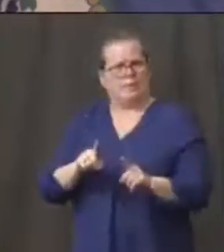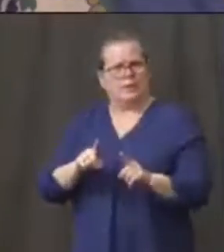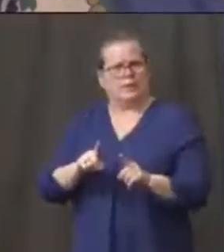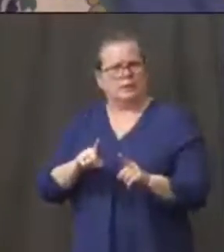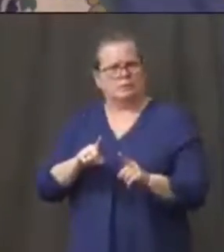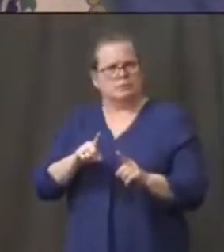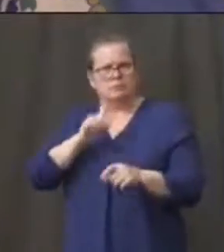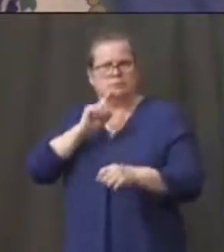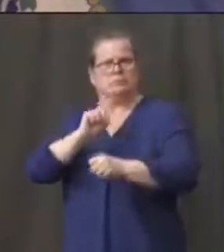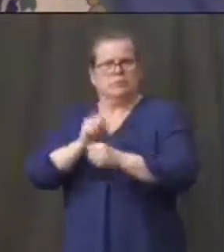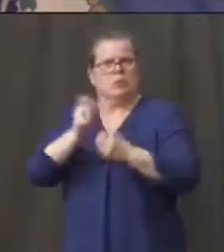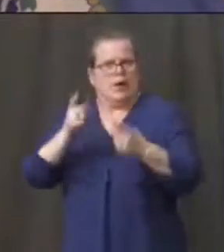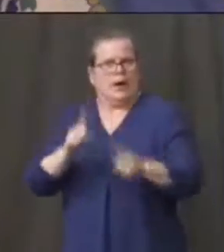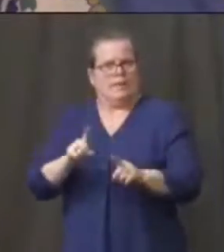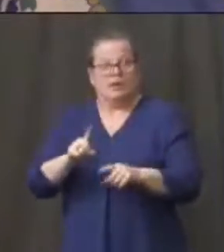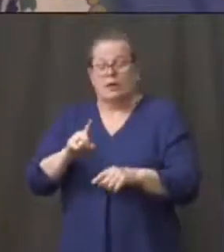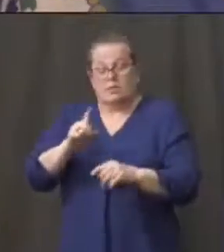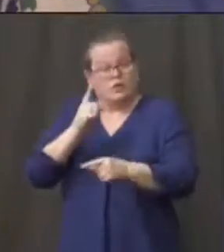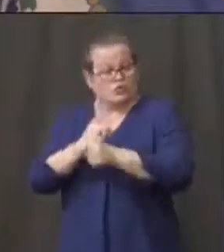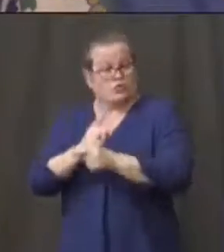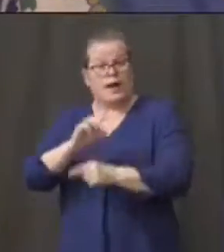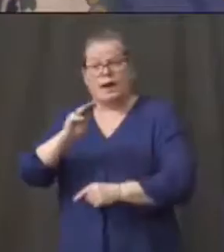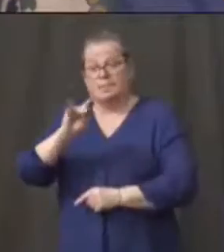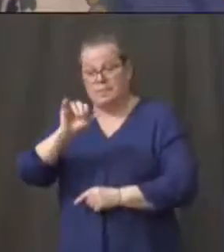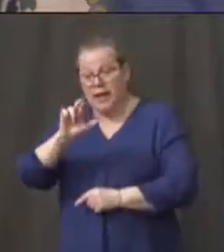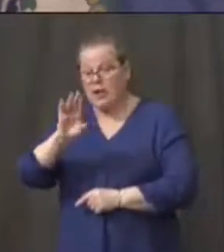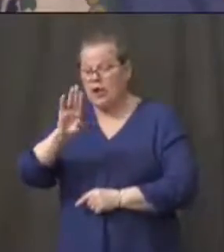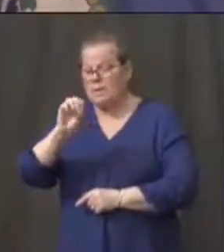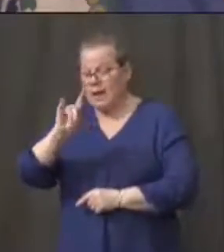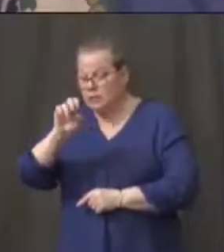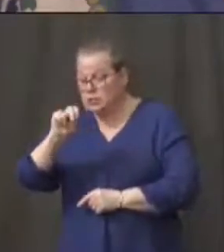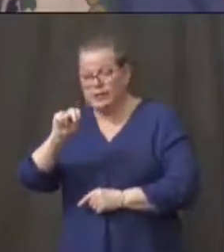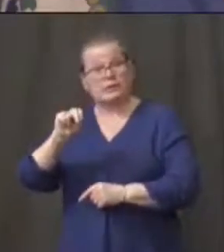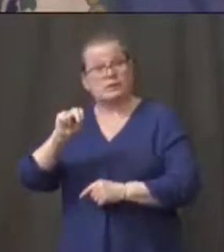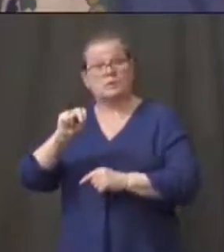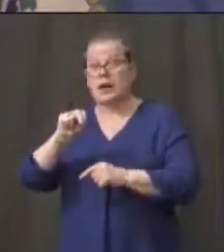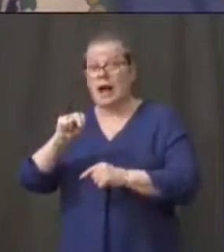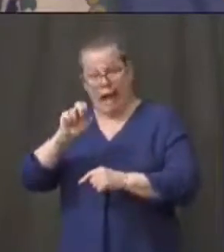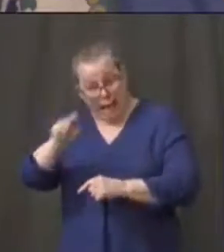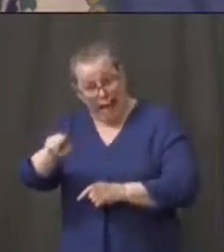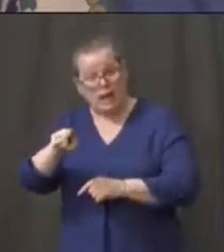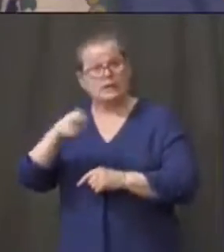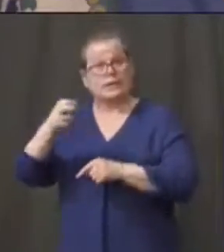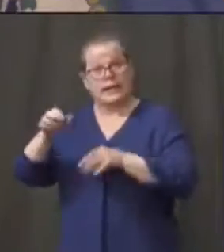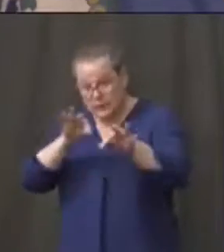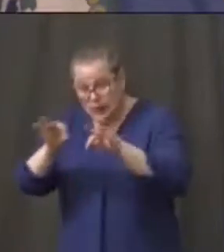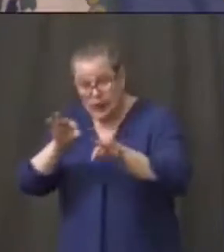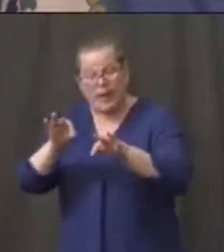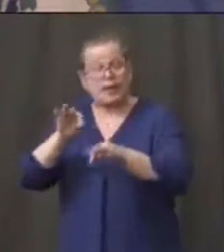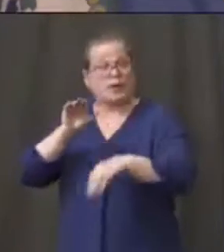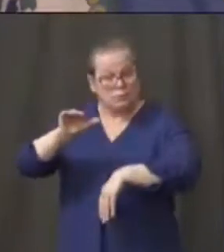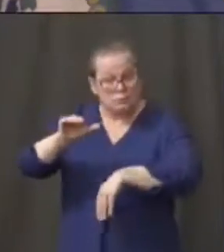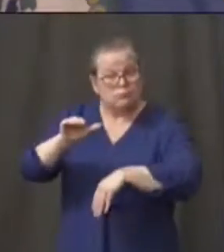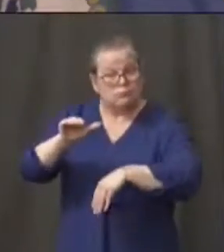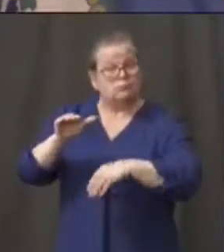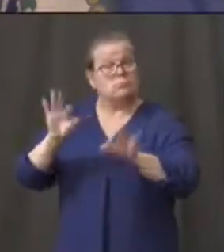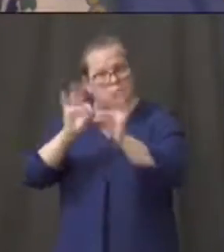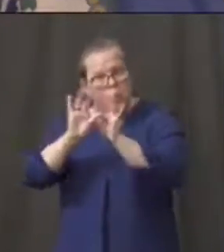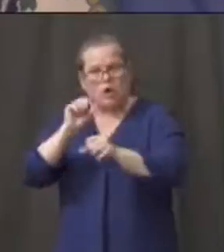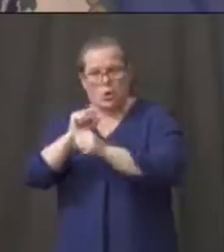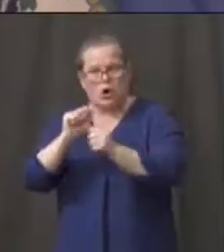and I prompted him, how important it is to work with your neighbors. And in his case, the neighbors are another state. You did hear